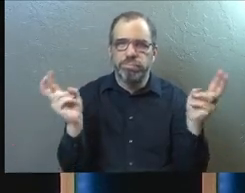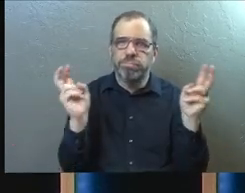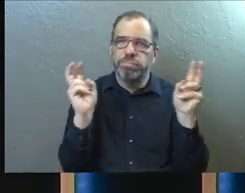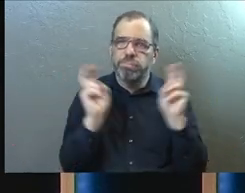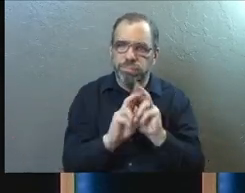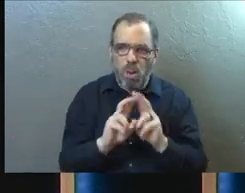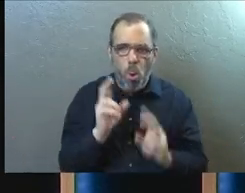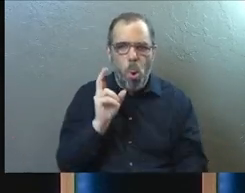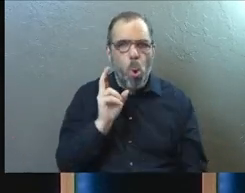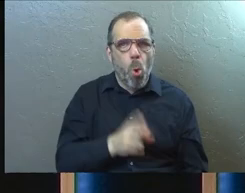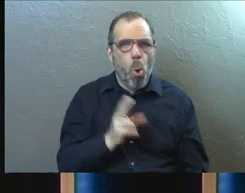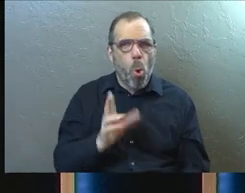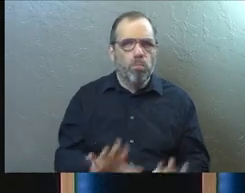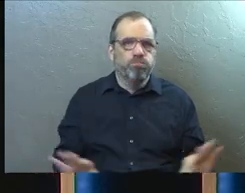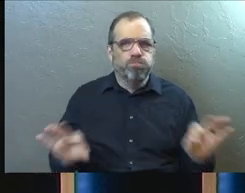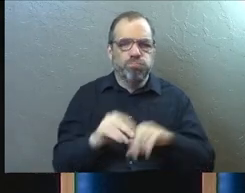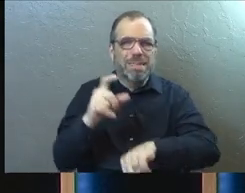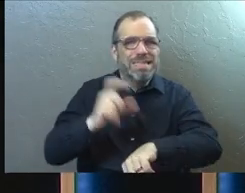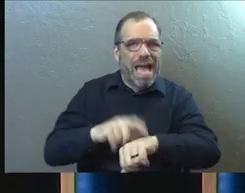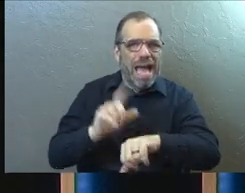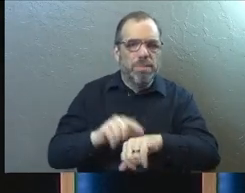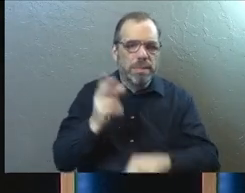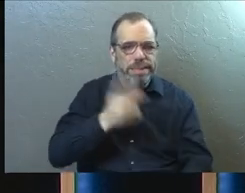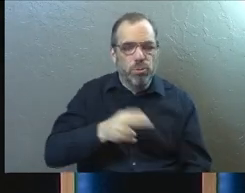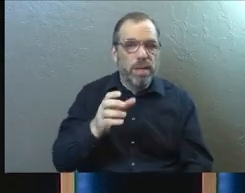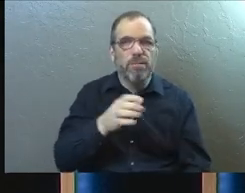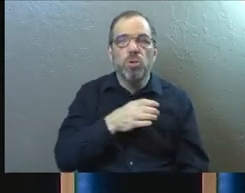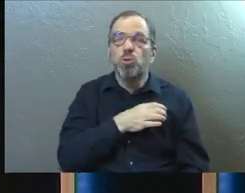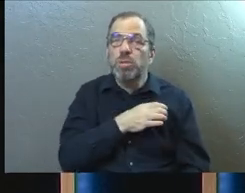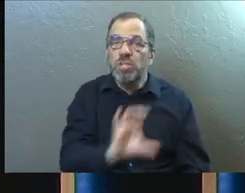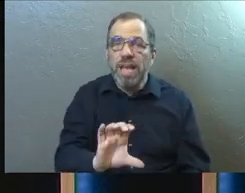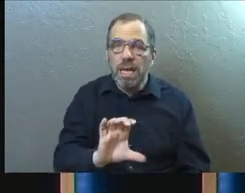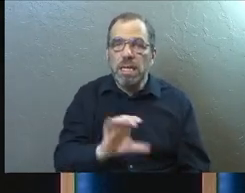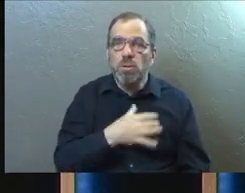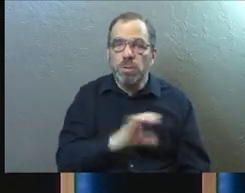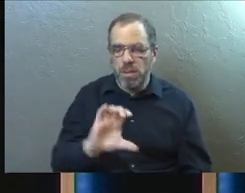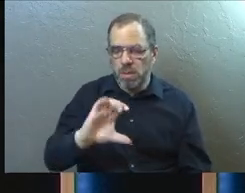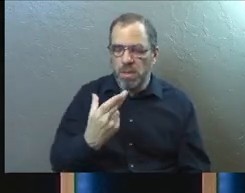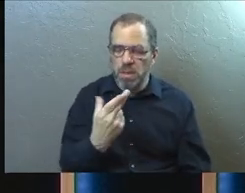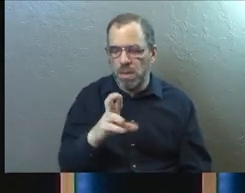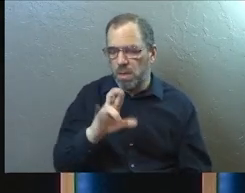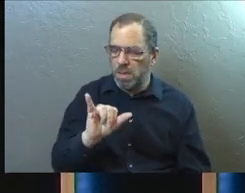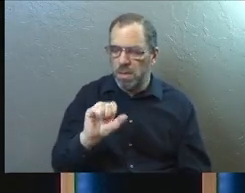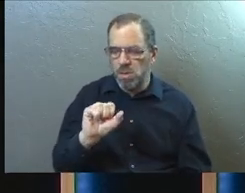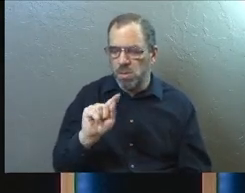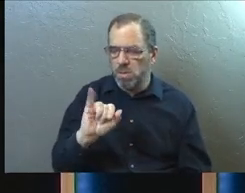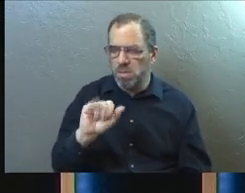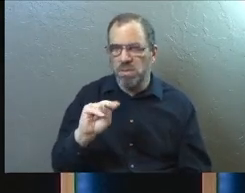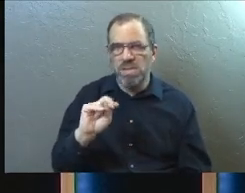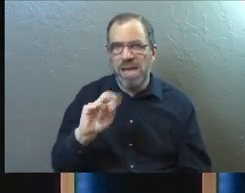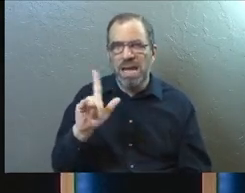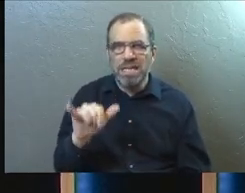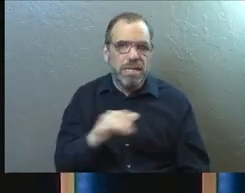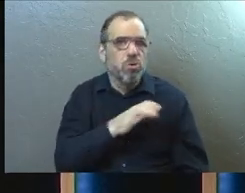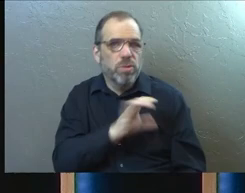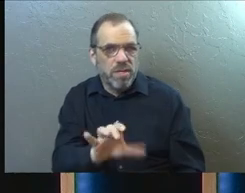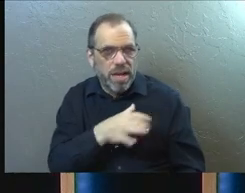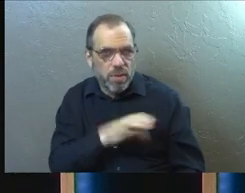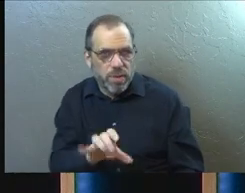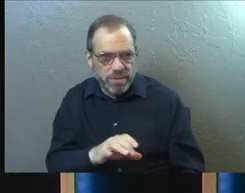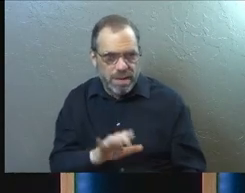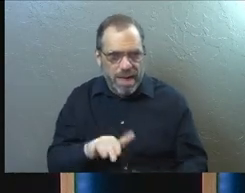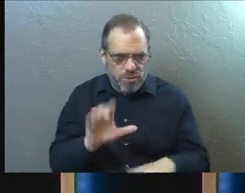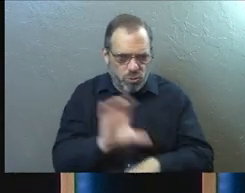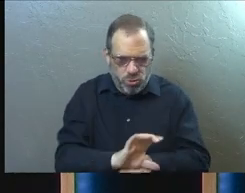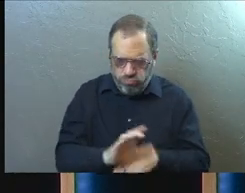Christianity. It's a huge deal for us. It's this massive moment where kind of we are officially coming together to decide how we're going to move forward as